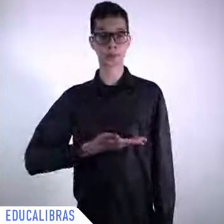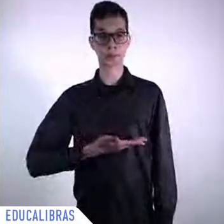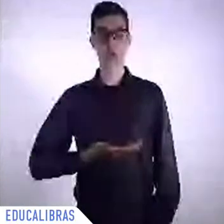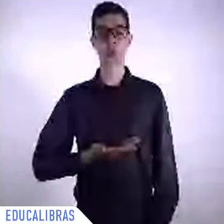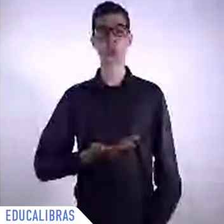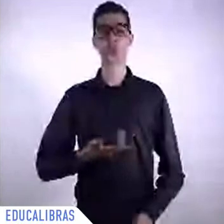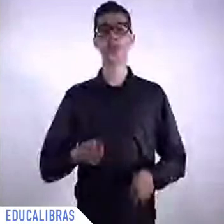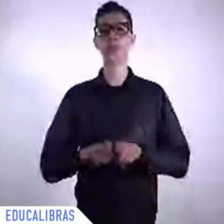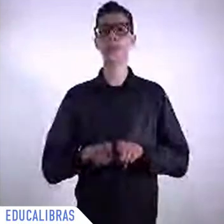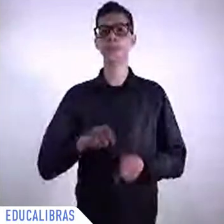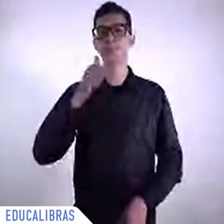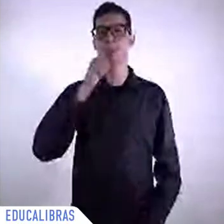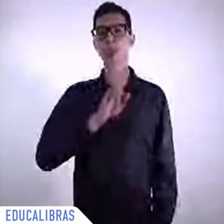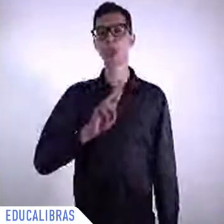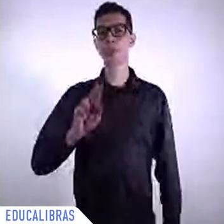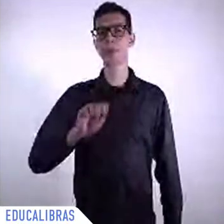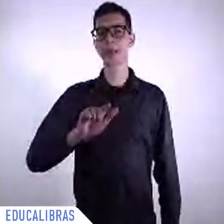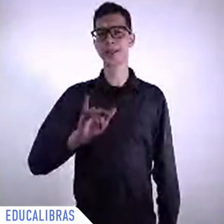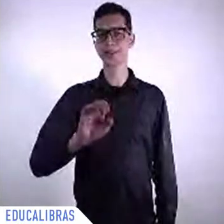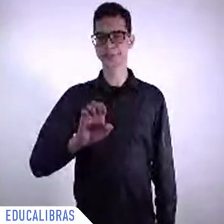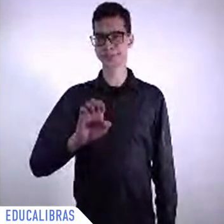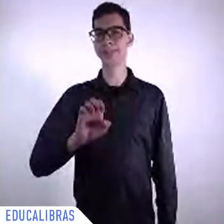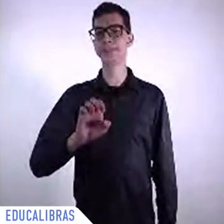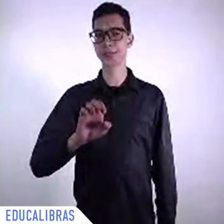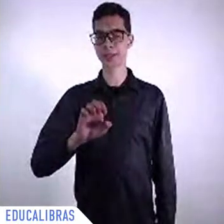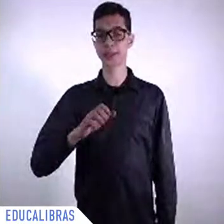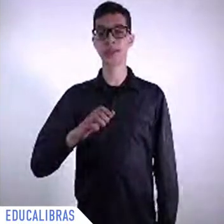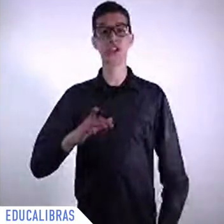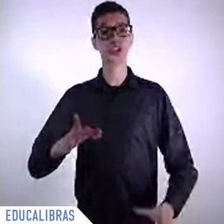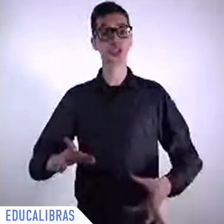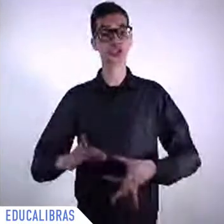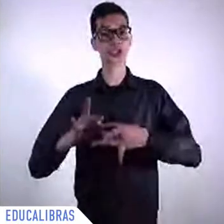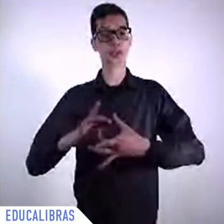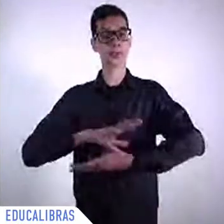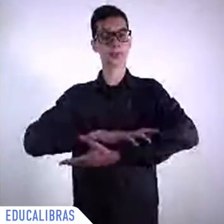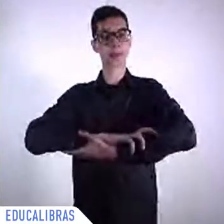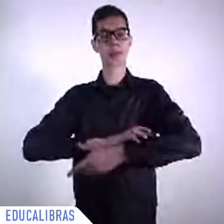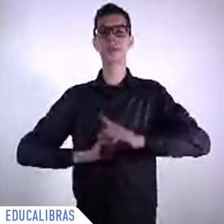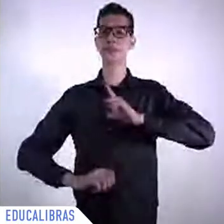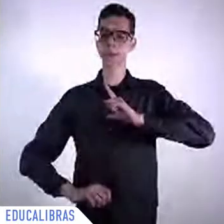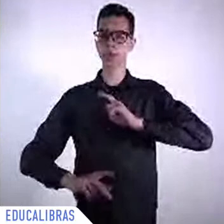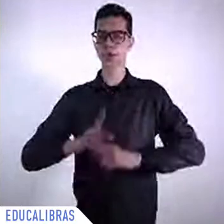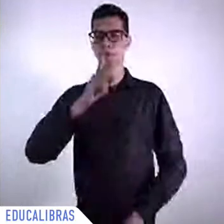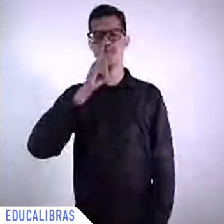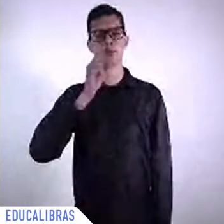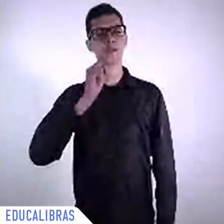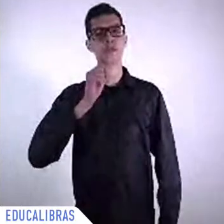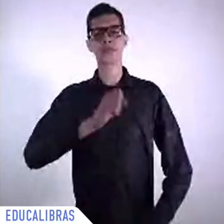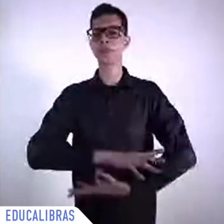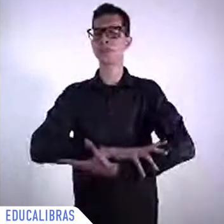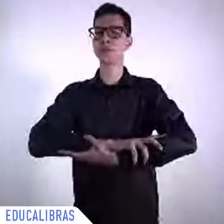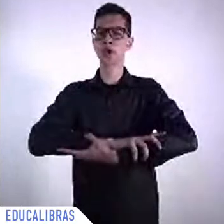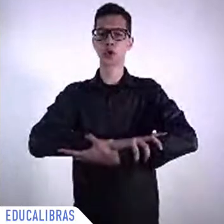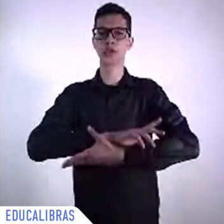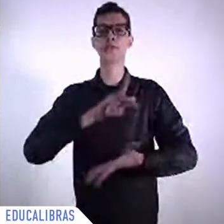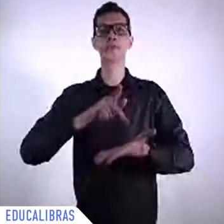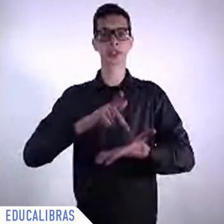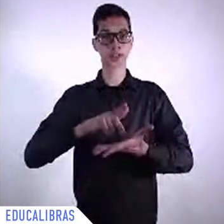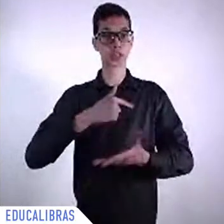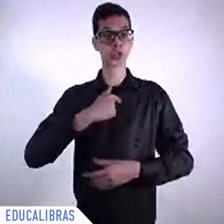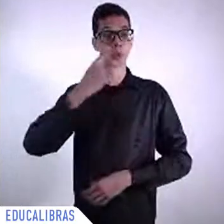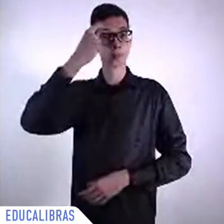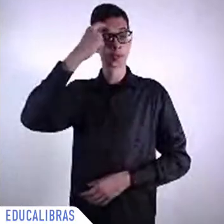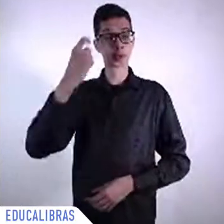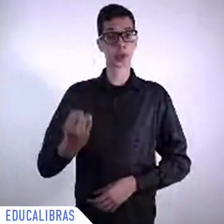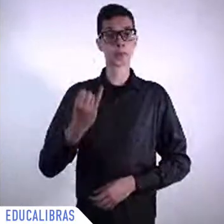strong partnerships. And I think it's important also to speak, and it's important to, in these